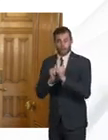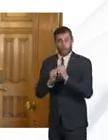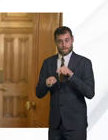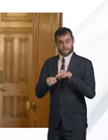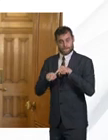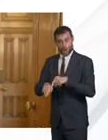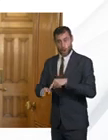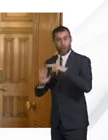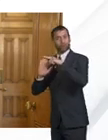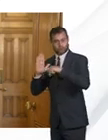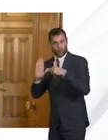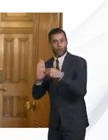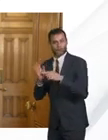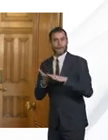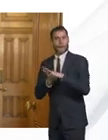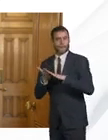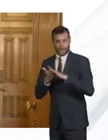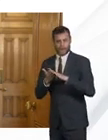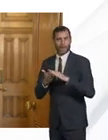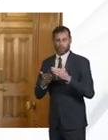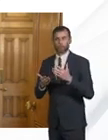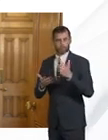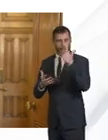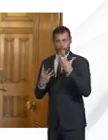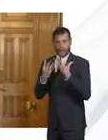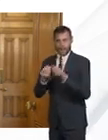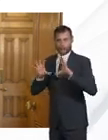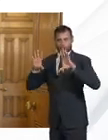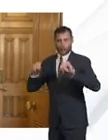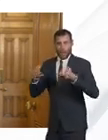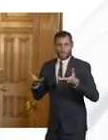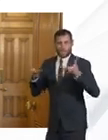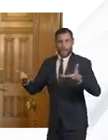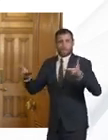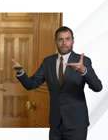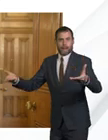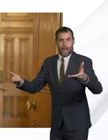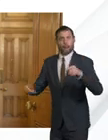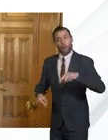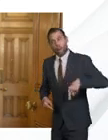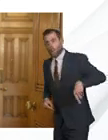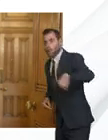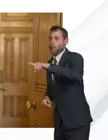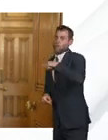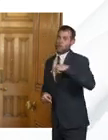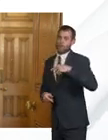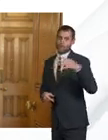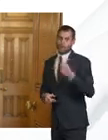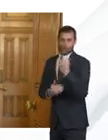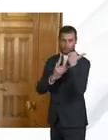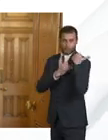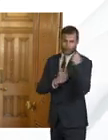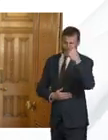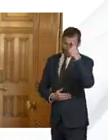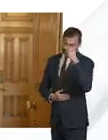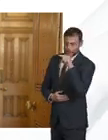we will stop the spread and so everybody has a responsibility to follow those rules